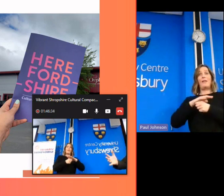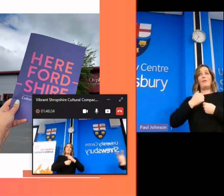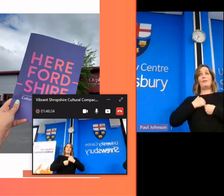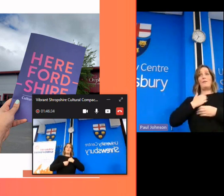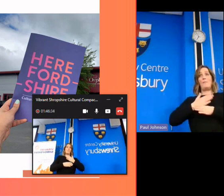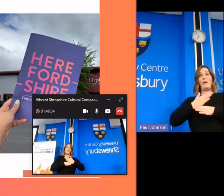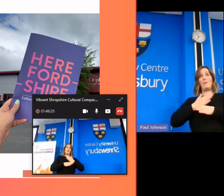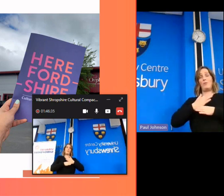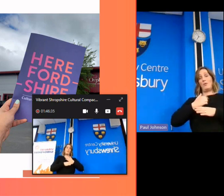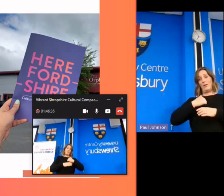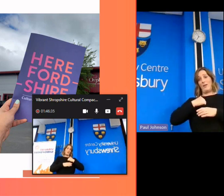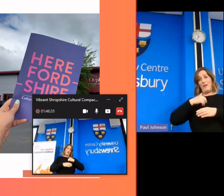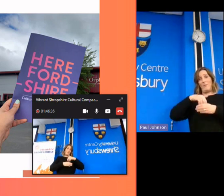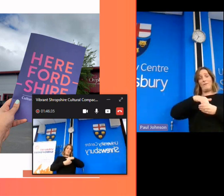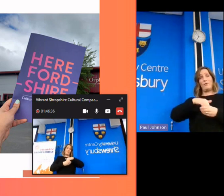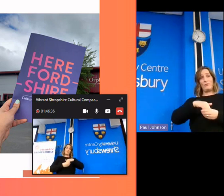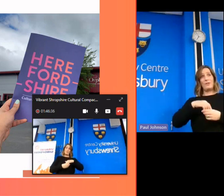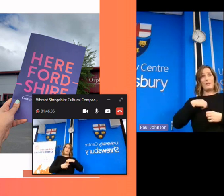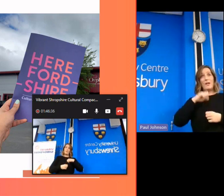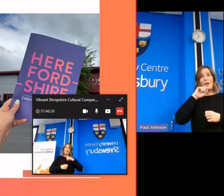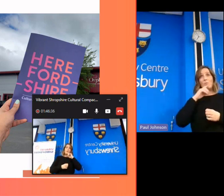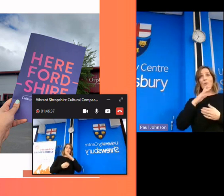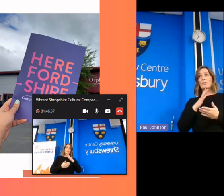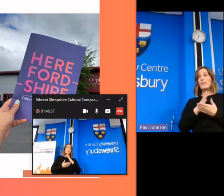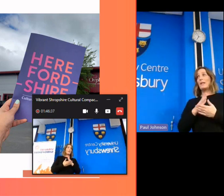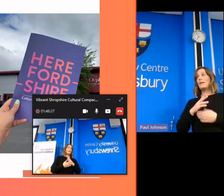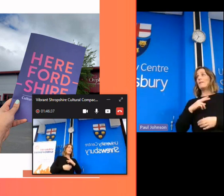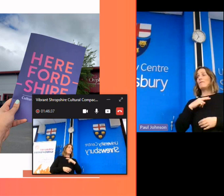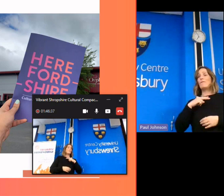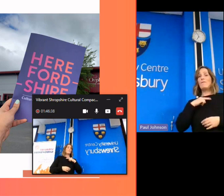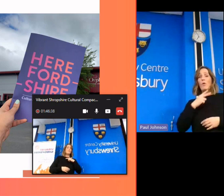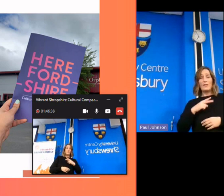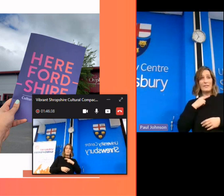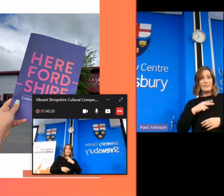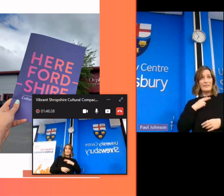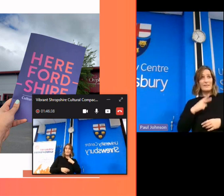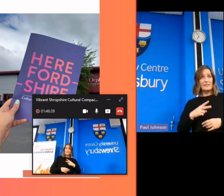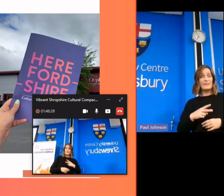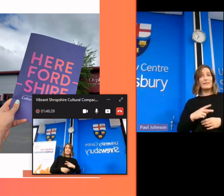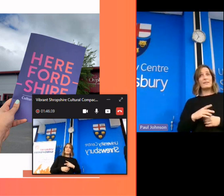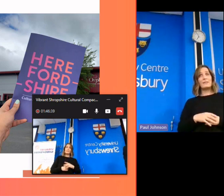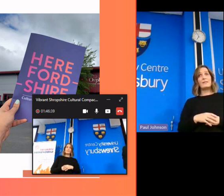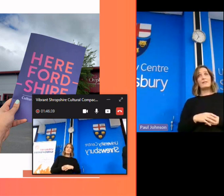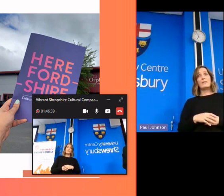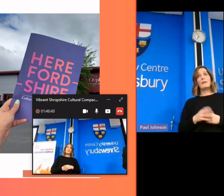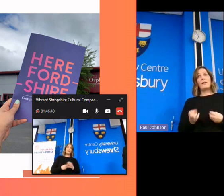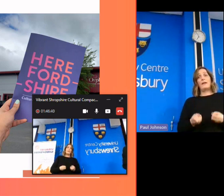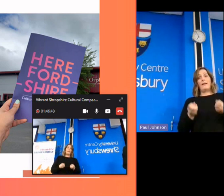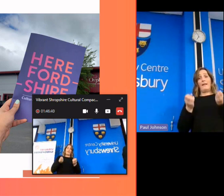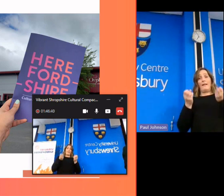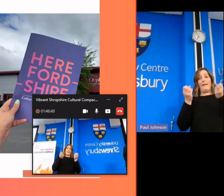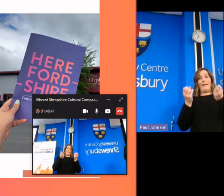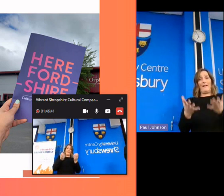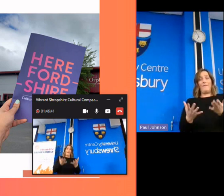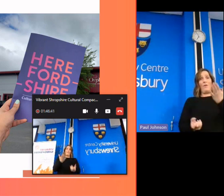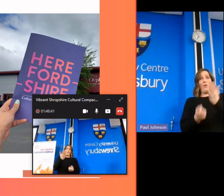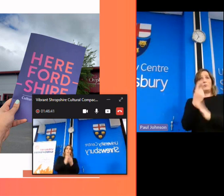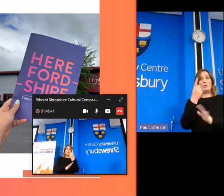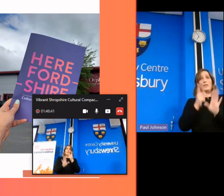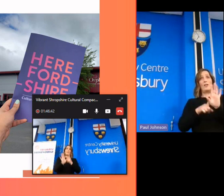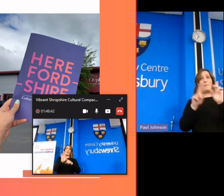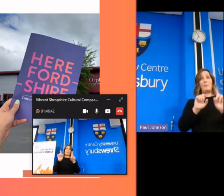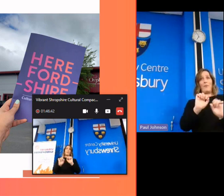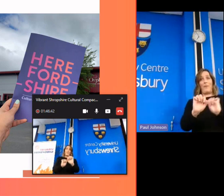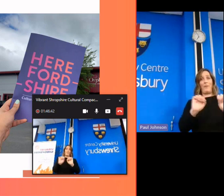i'm primarily involved in i would say voice so being able to um give uh an opportunity for